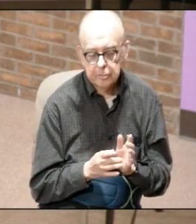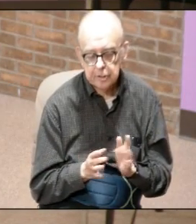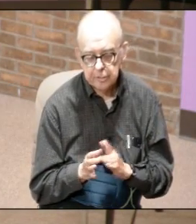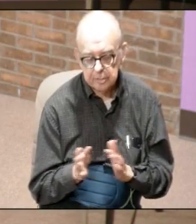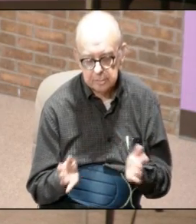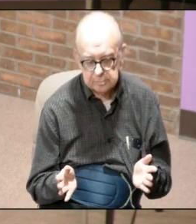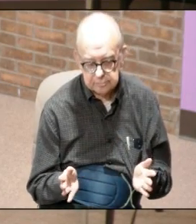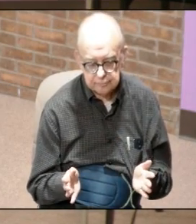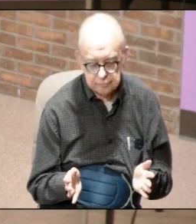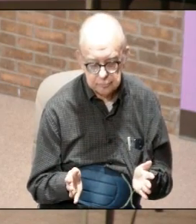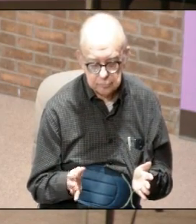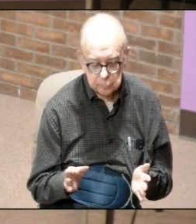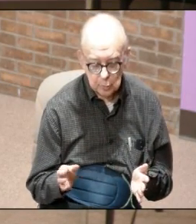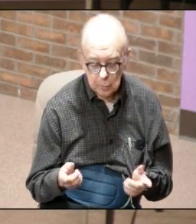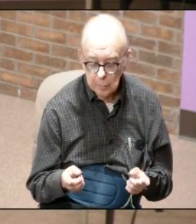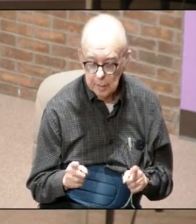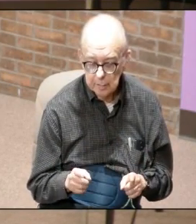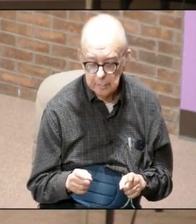or when